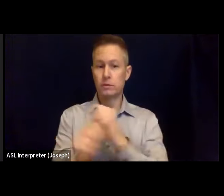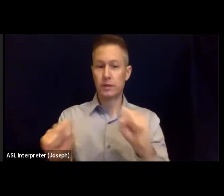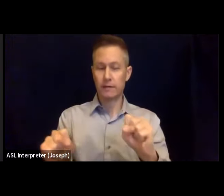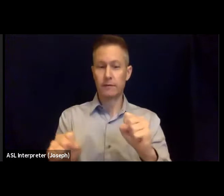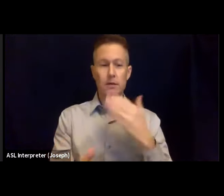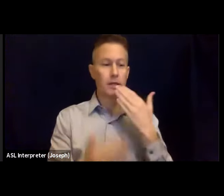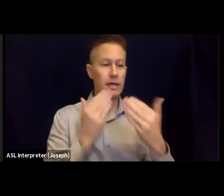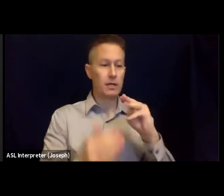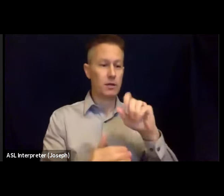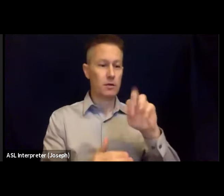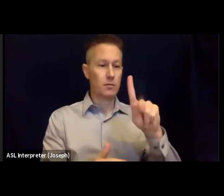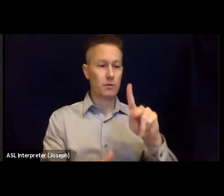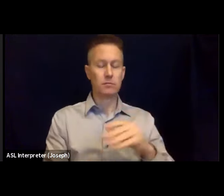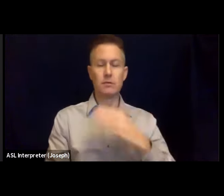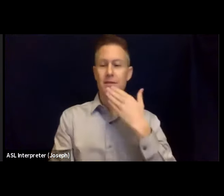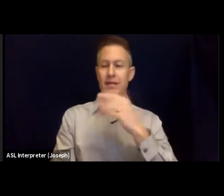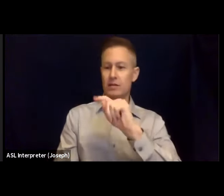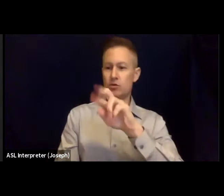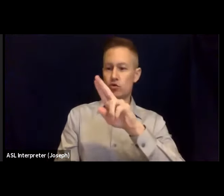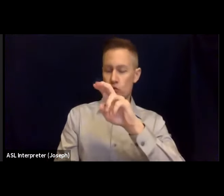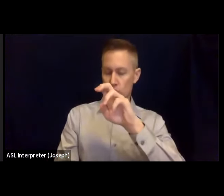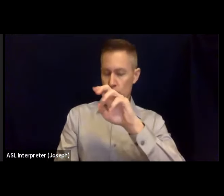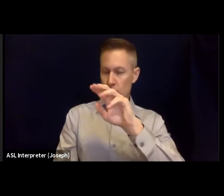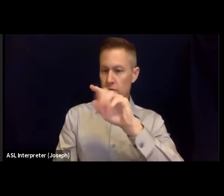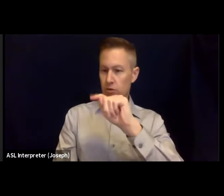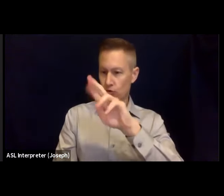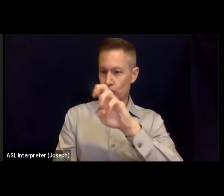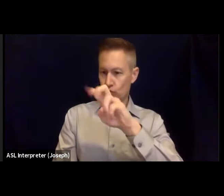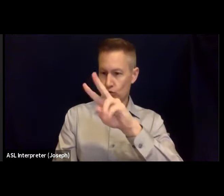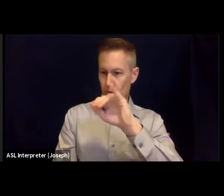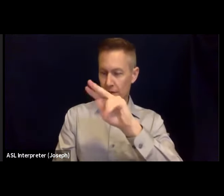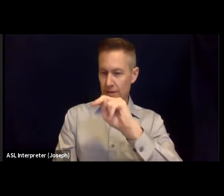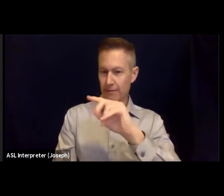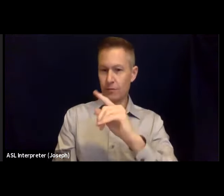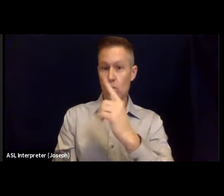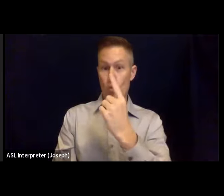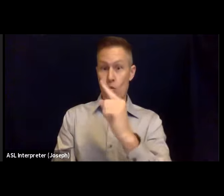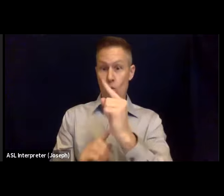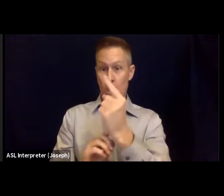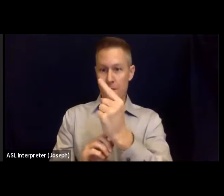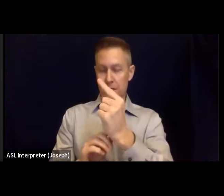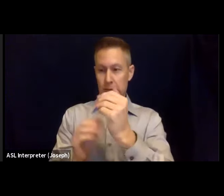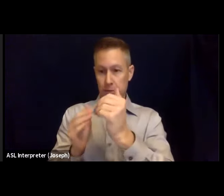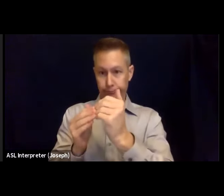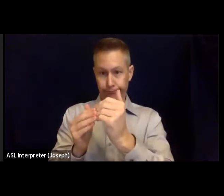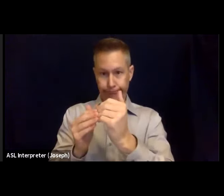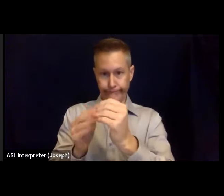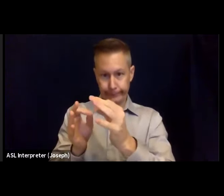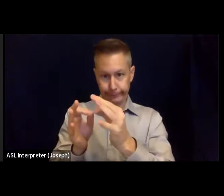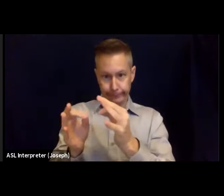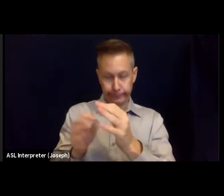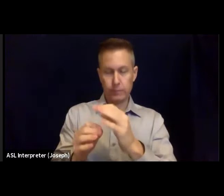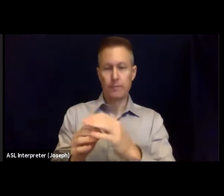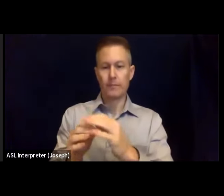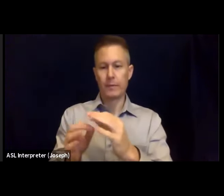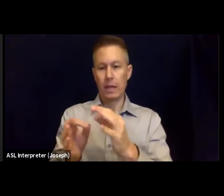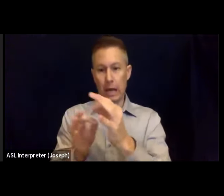Well, thank you, Trevin. I know we're just one minute ahead of our schedule, just barely. If anyone has any questions,